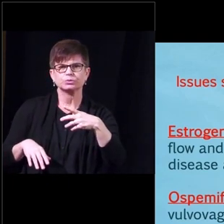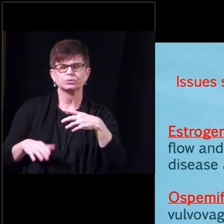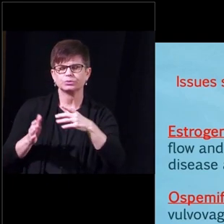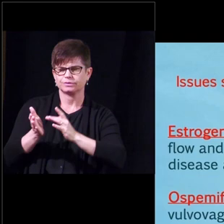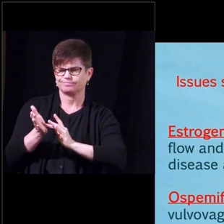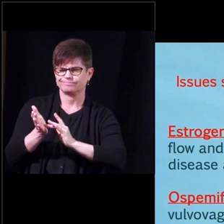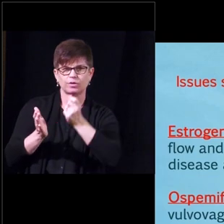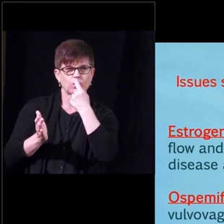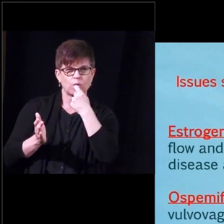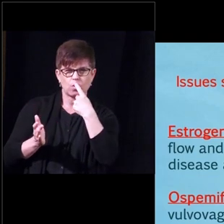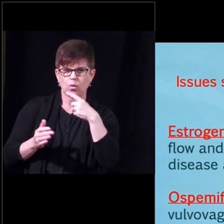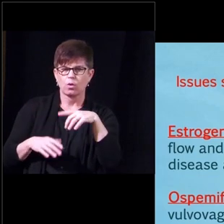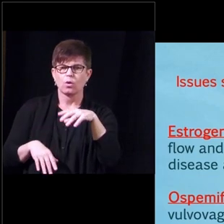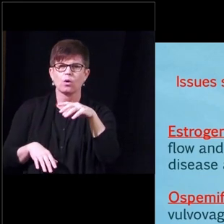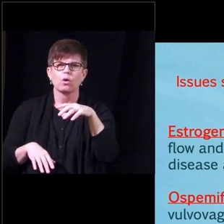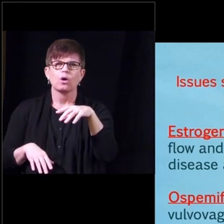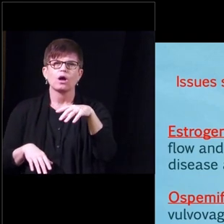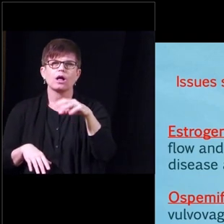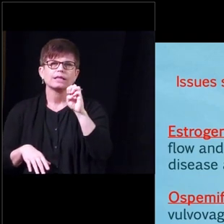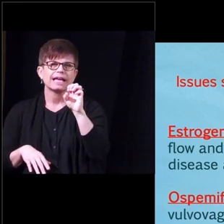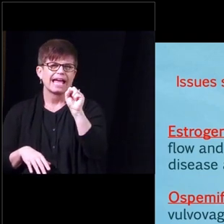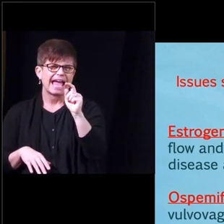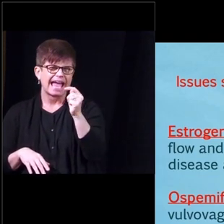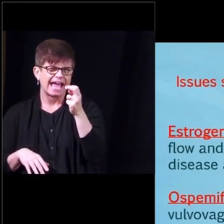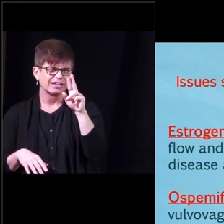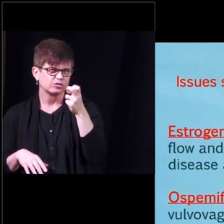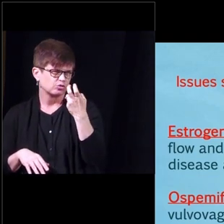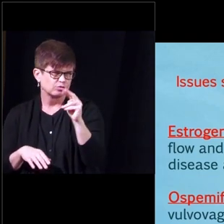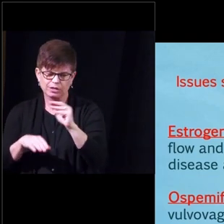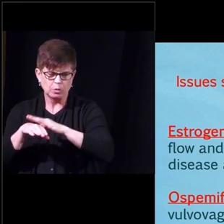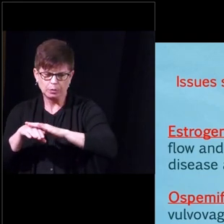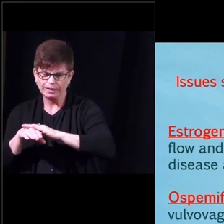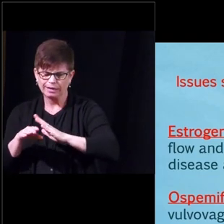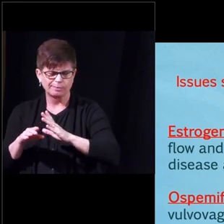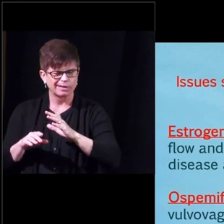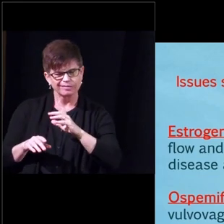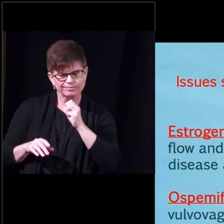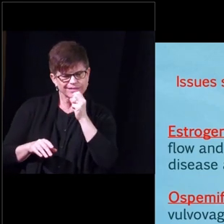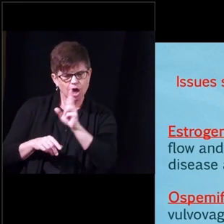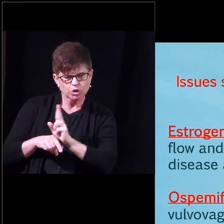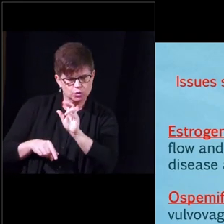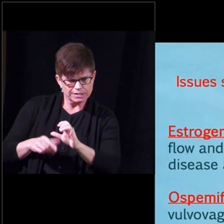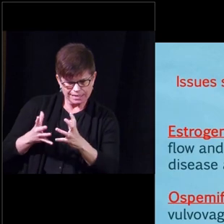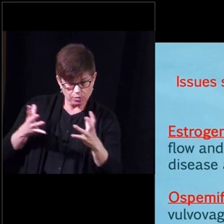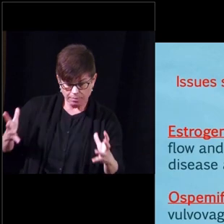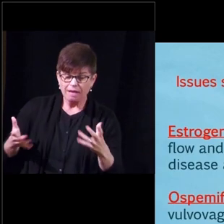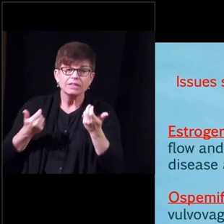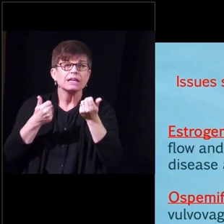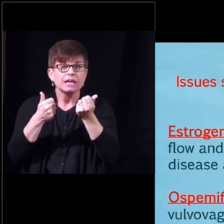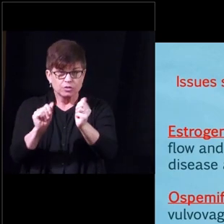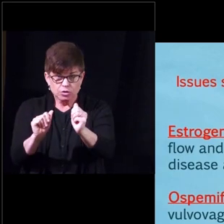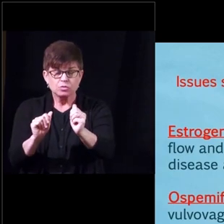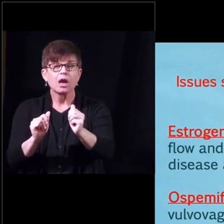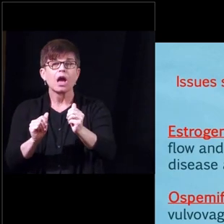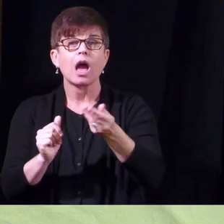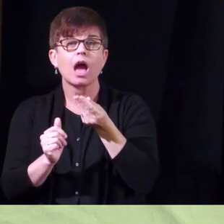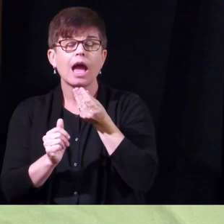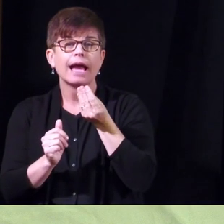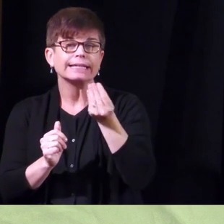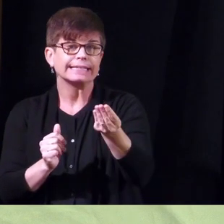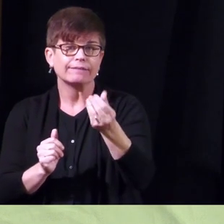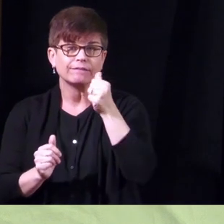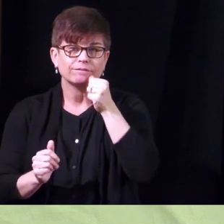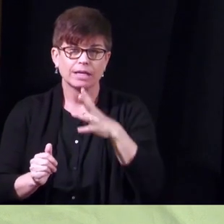but uh i don't yeah i haven't used that very much they have tried giving females testosterone therapy